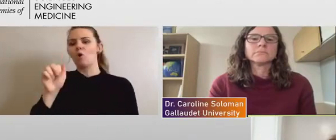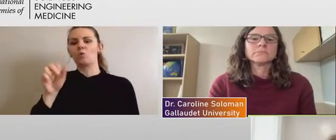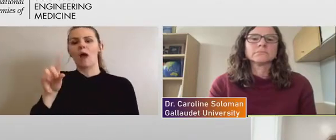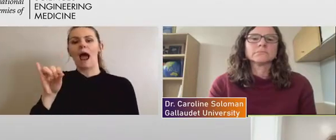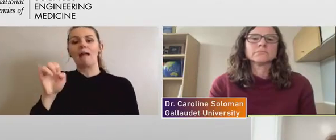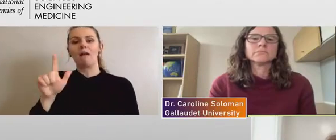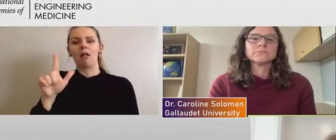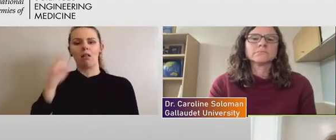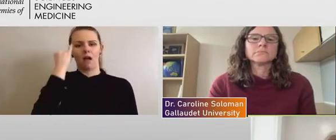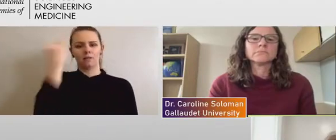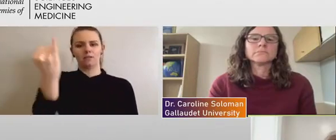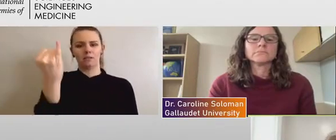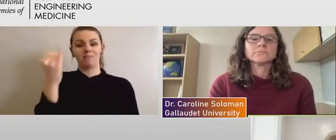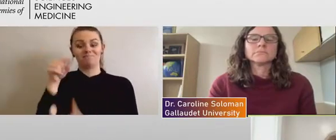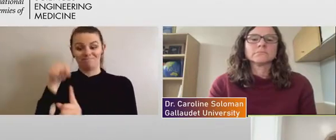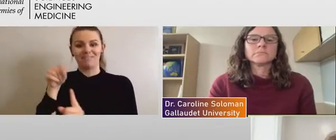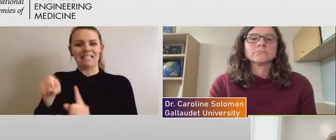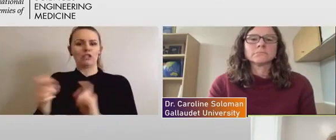And that's what has to change.